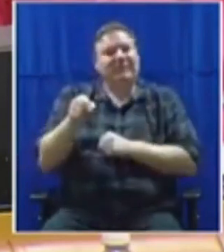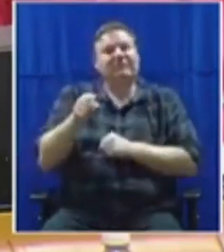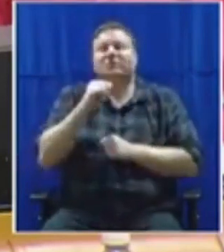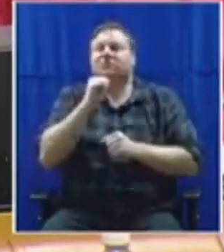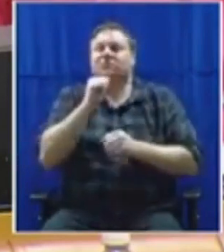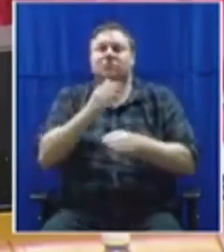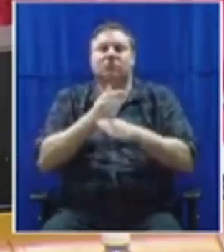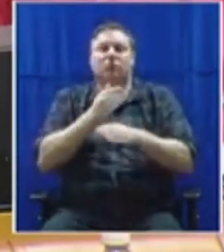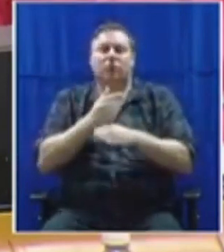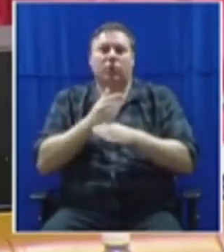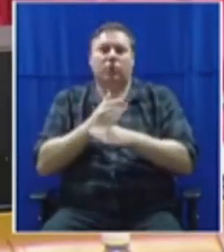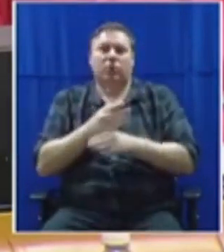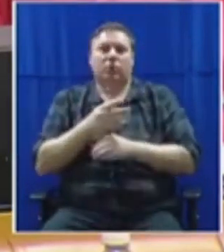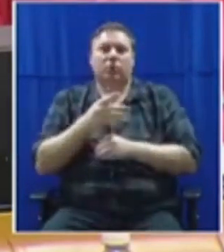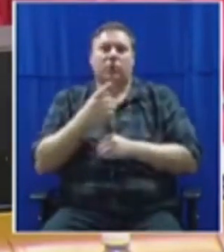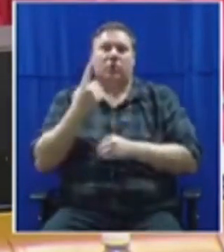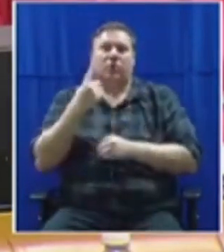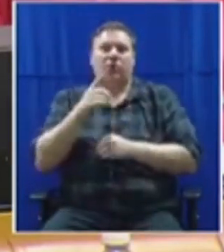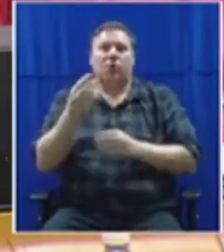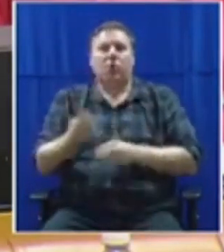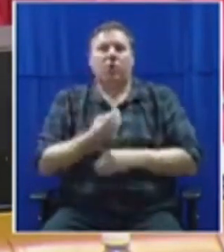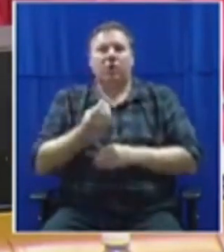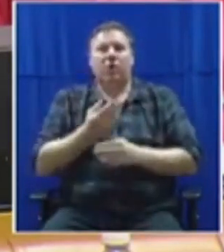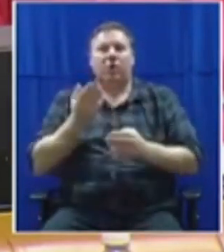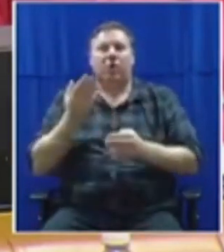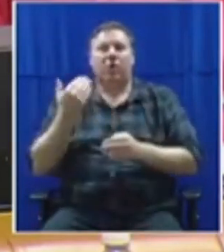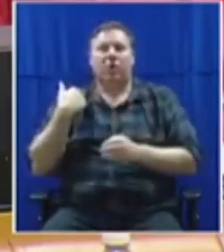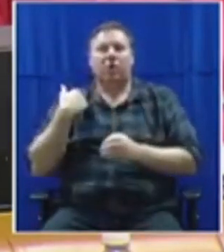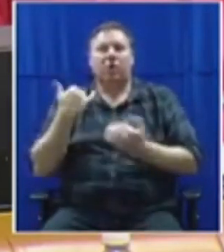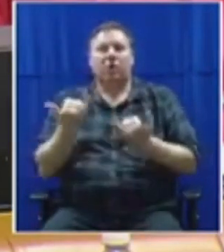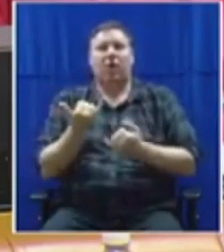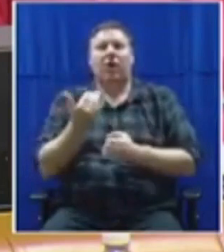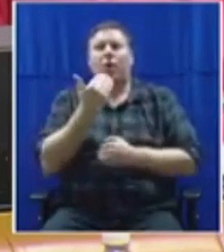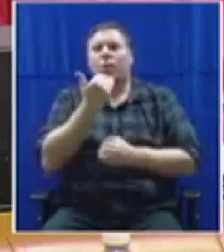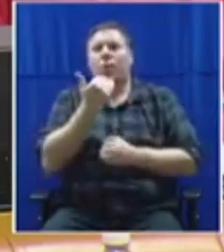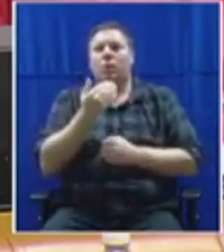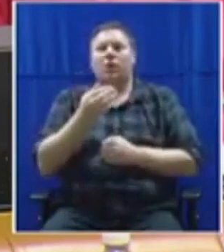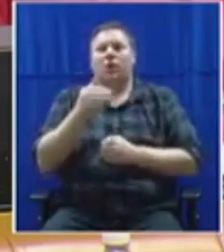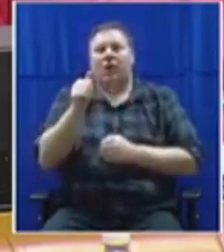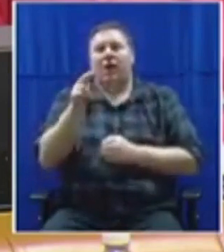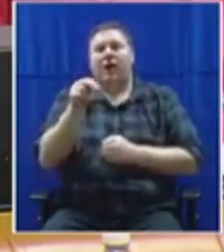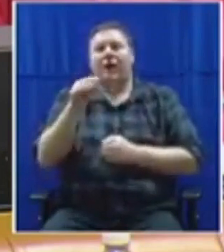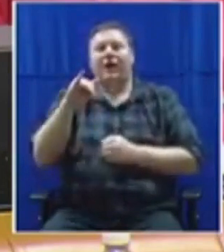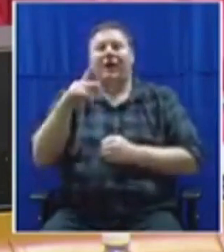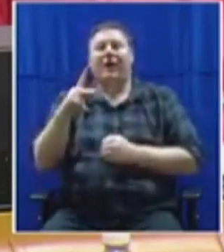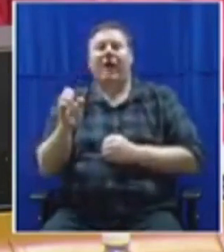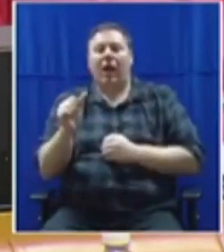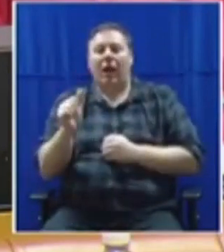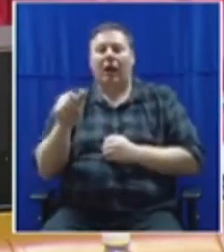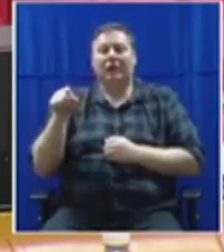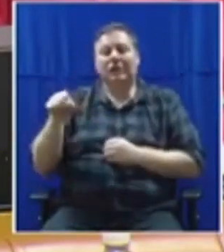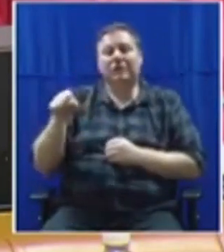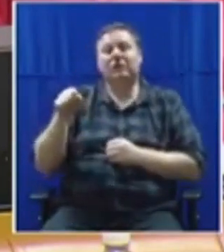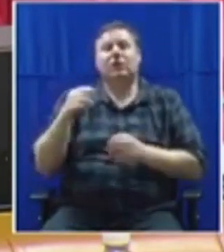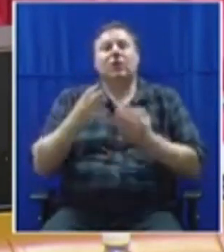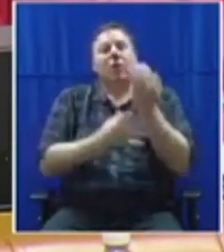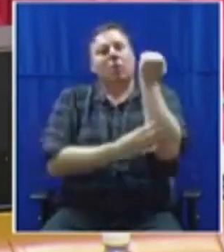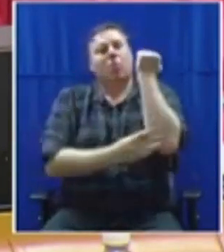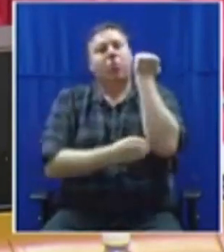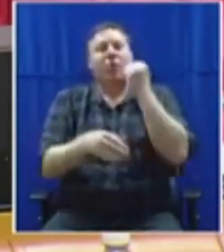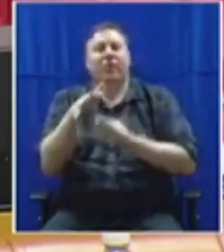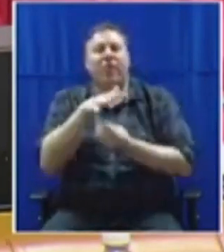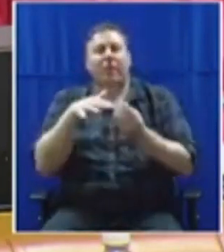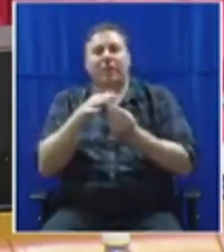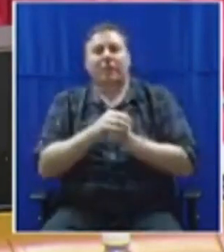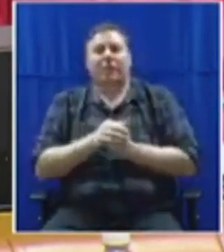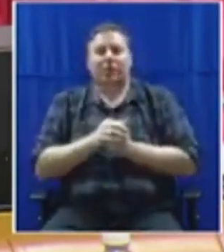for unknown naked girls, such as Janika, who come from poor families. realizing that the South African